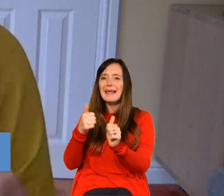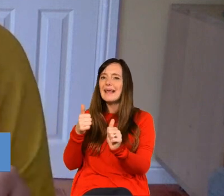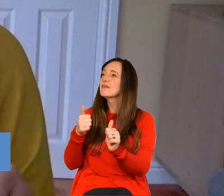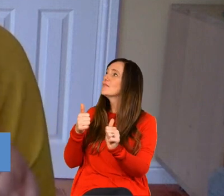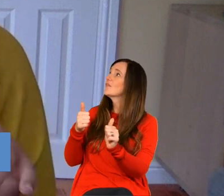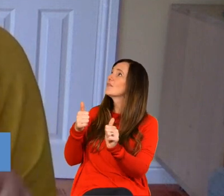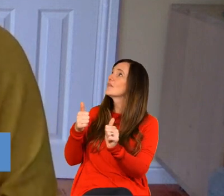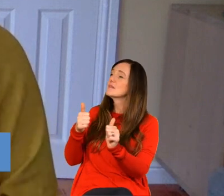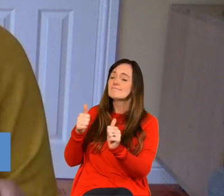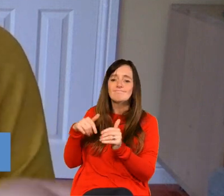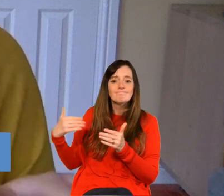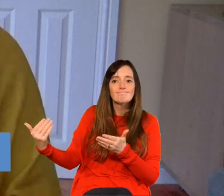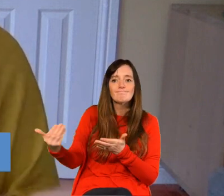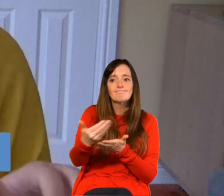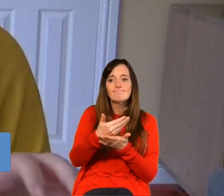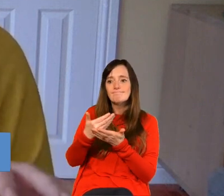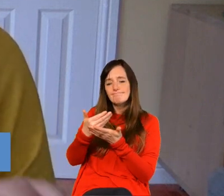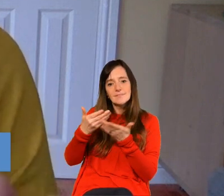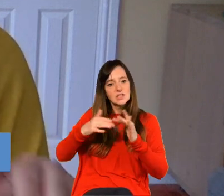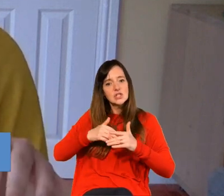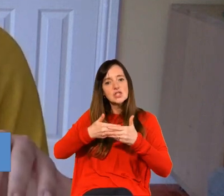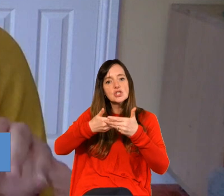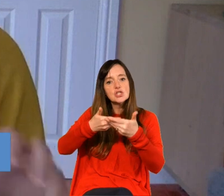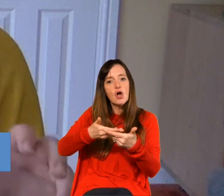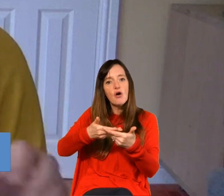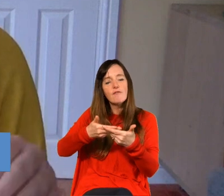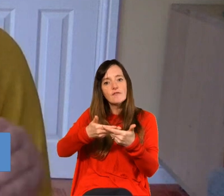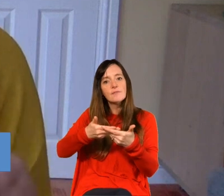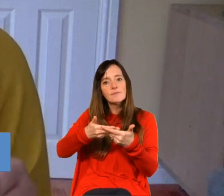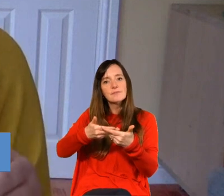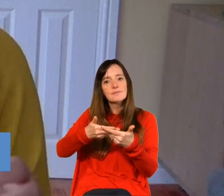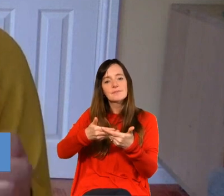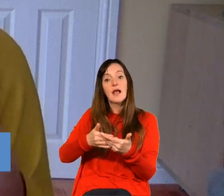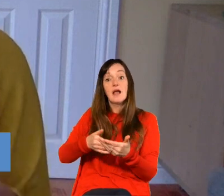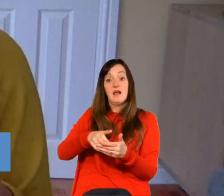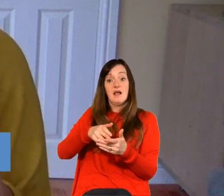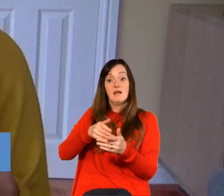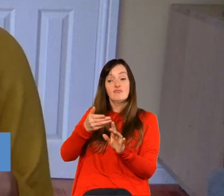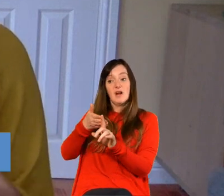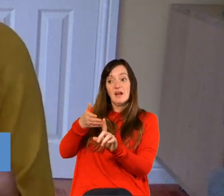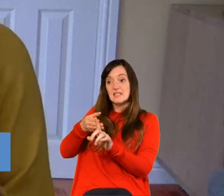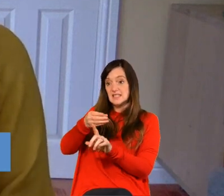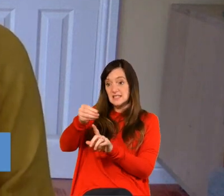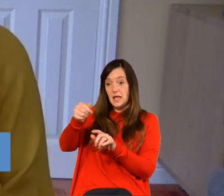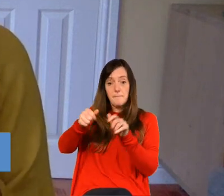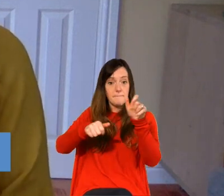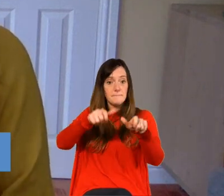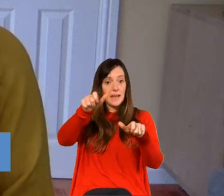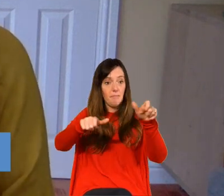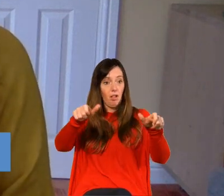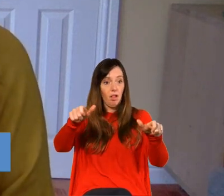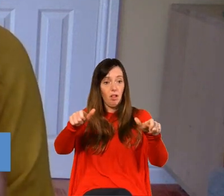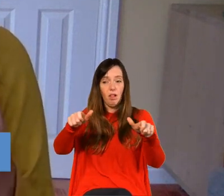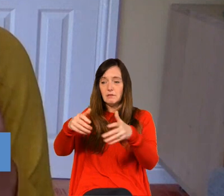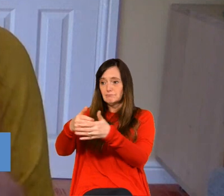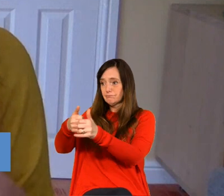be able to kind of serve and recognize that there are people who are very well placed to do this but that evangelism starts and ends